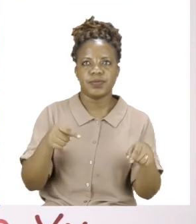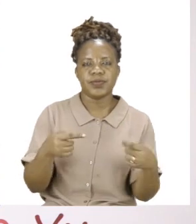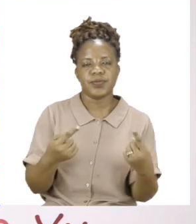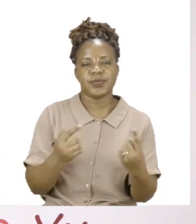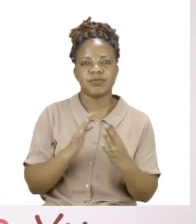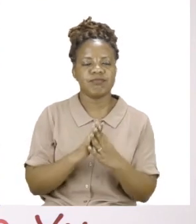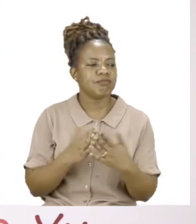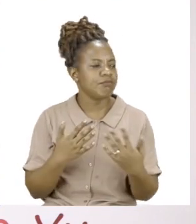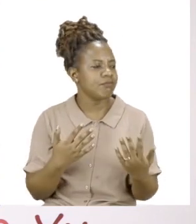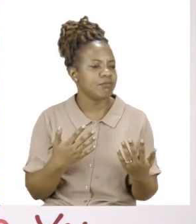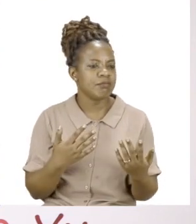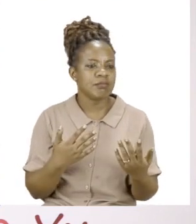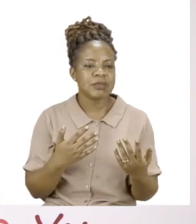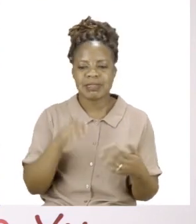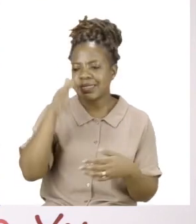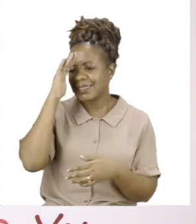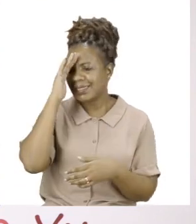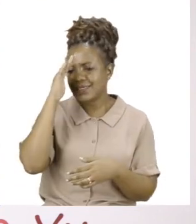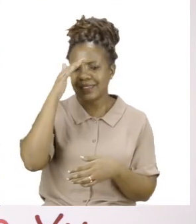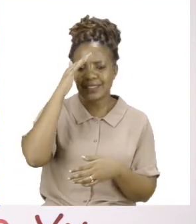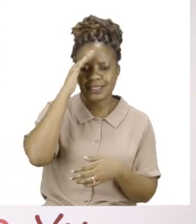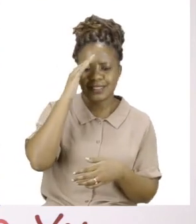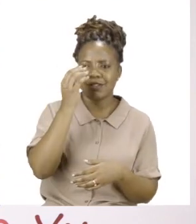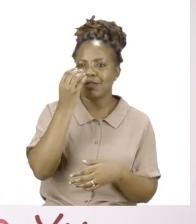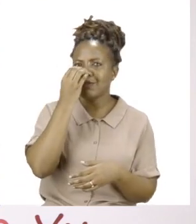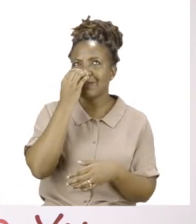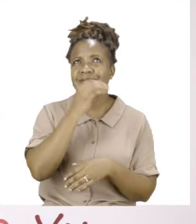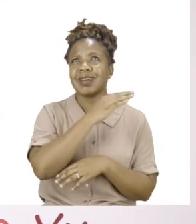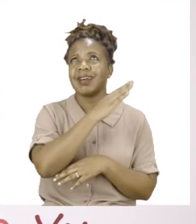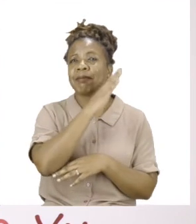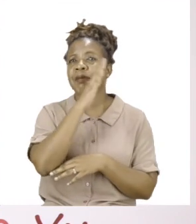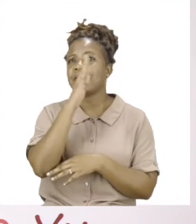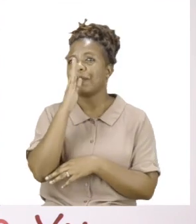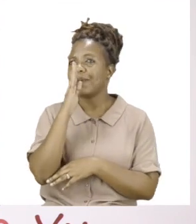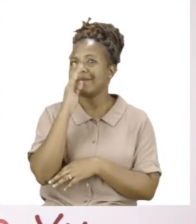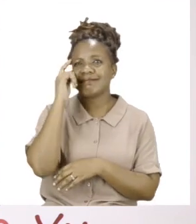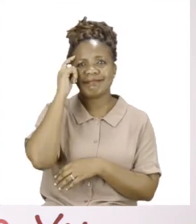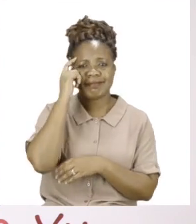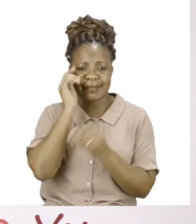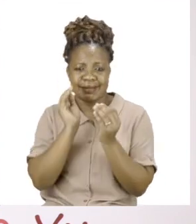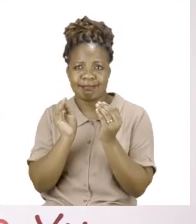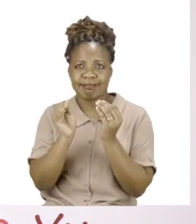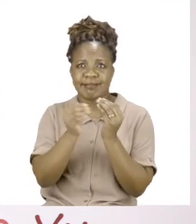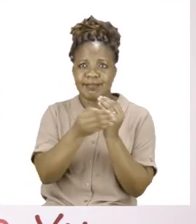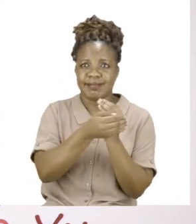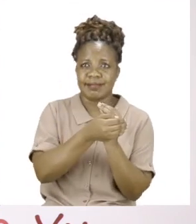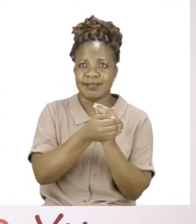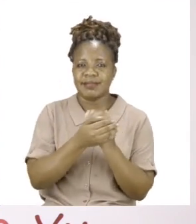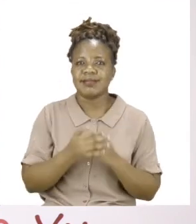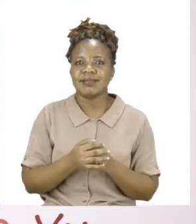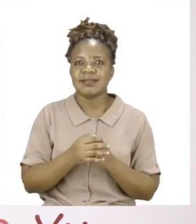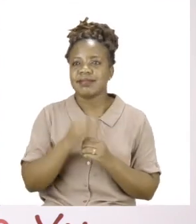though, I've been looking for Zoshi the whole day. I think he's hiding from me. Zoshi,